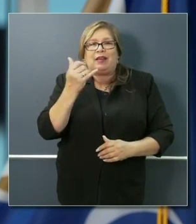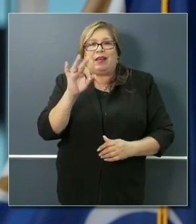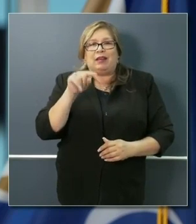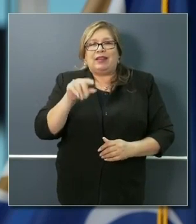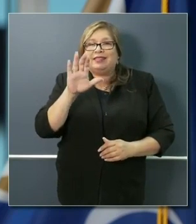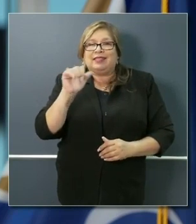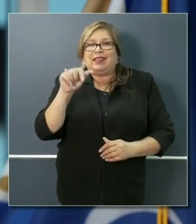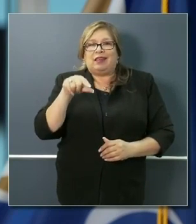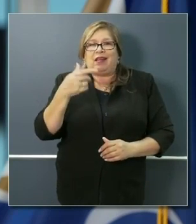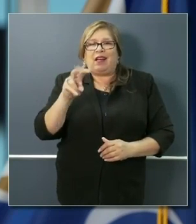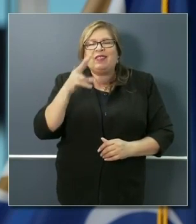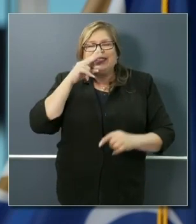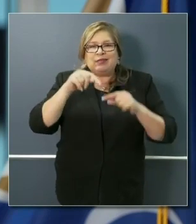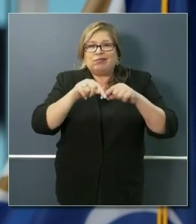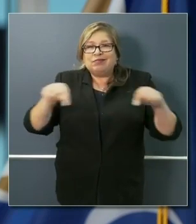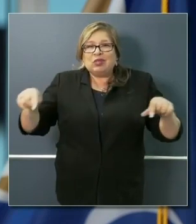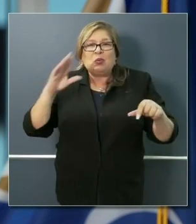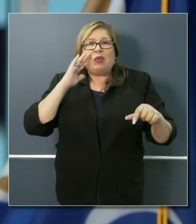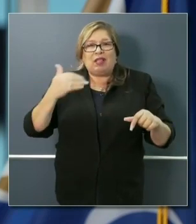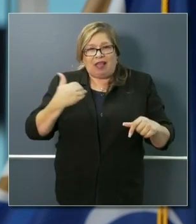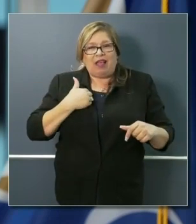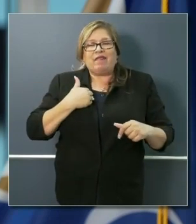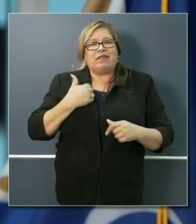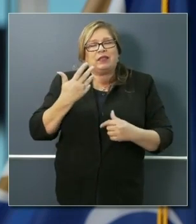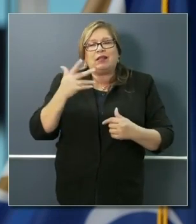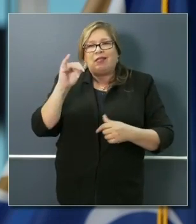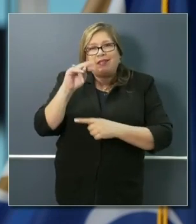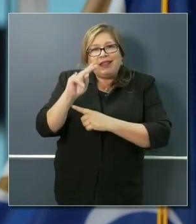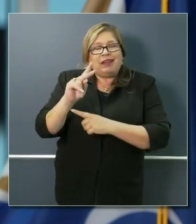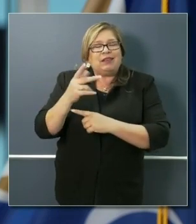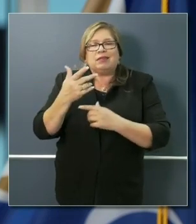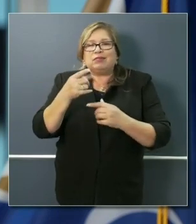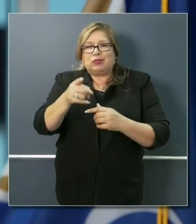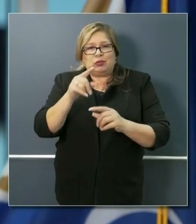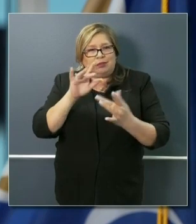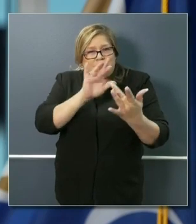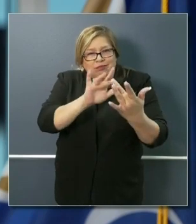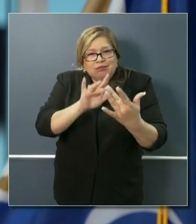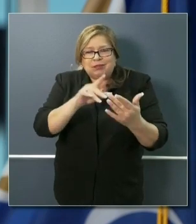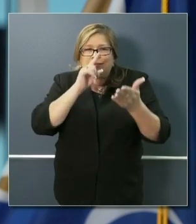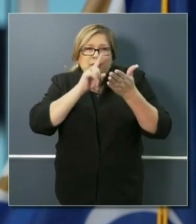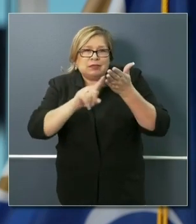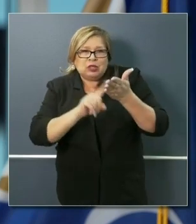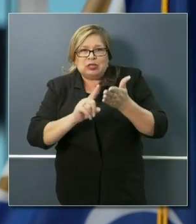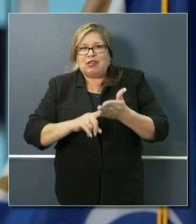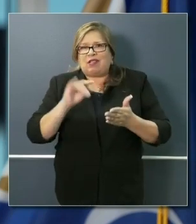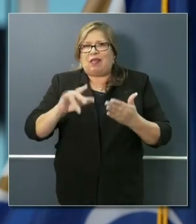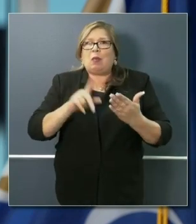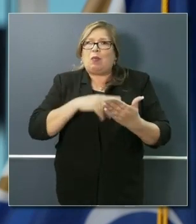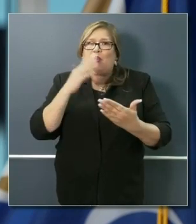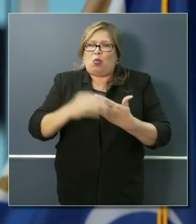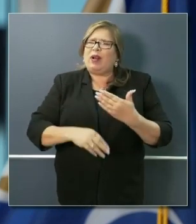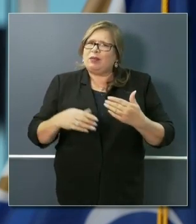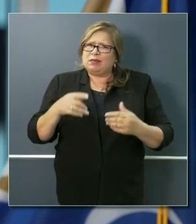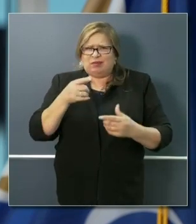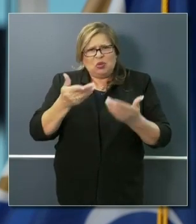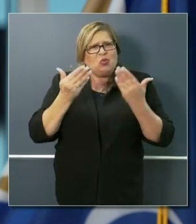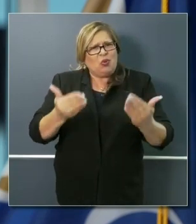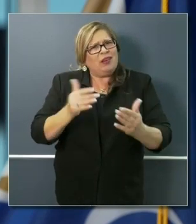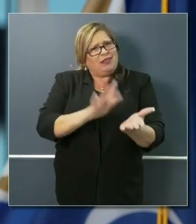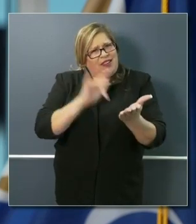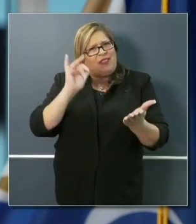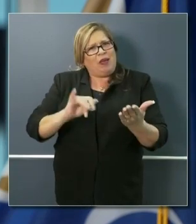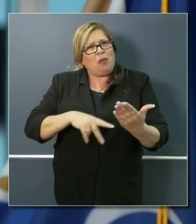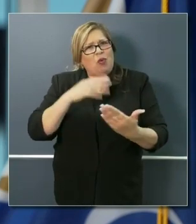link right there, and we'll link all the information to folks so they can take advantage of these programs. The reality, though, is not